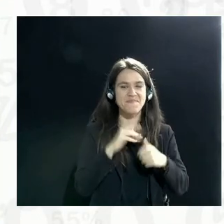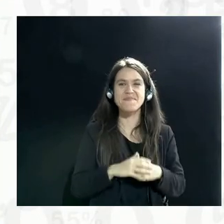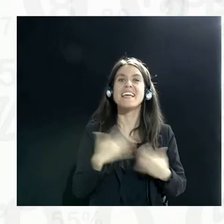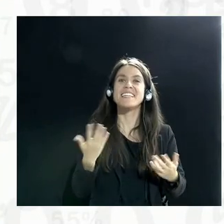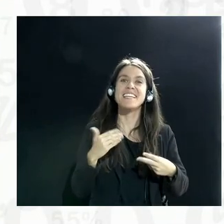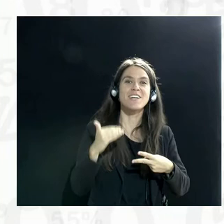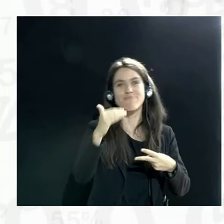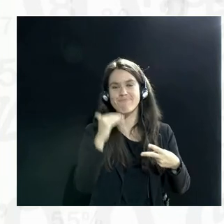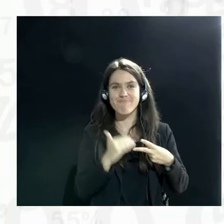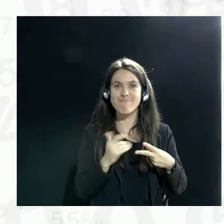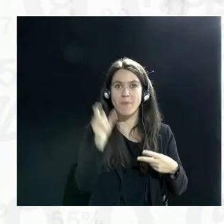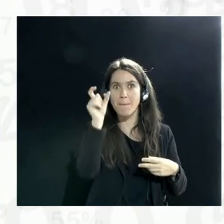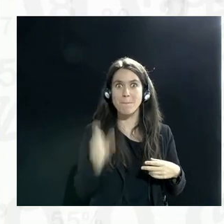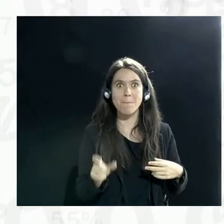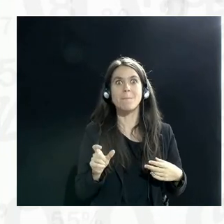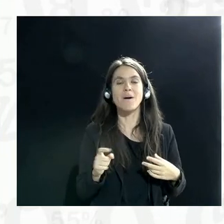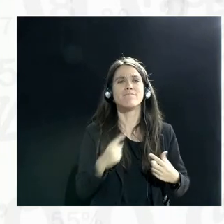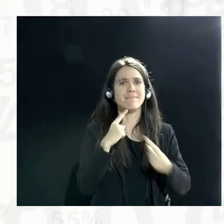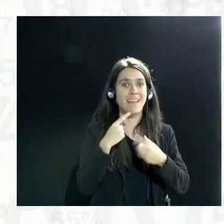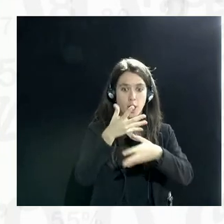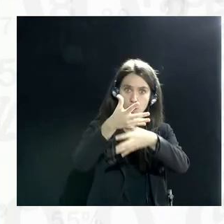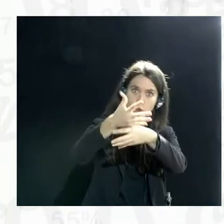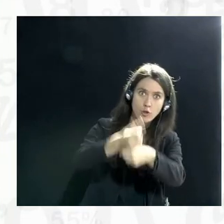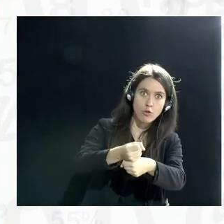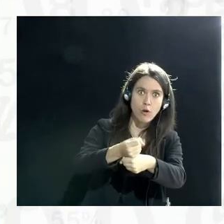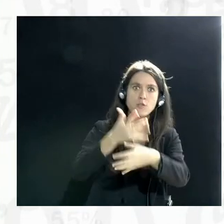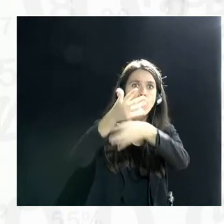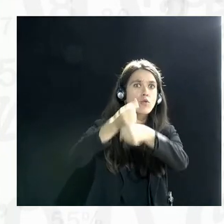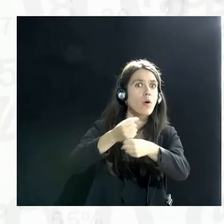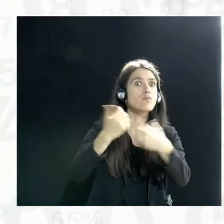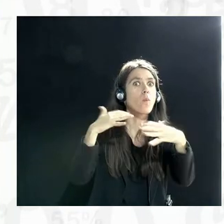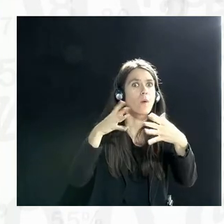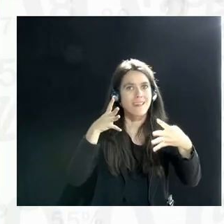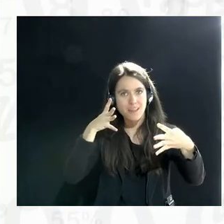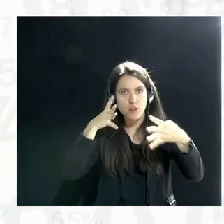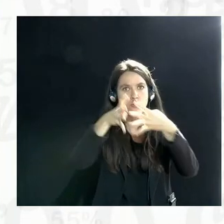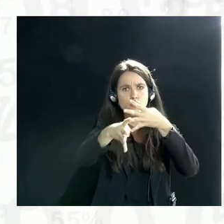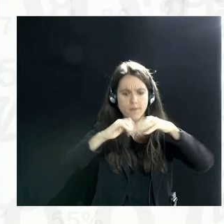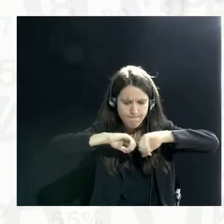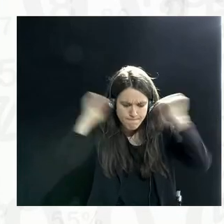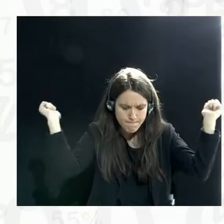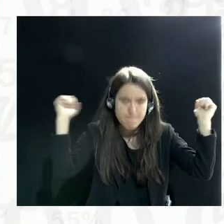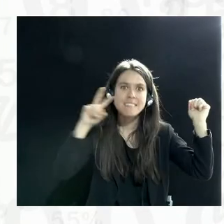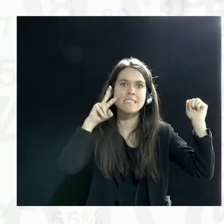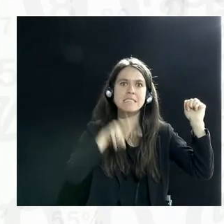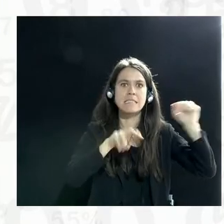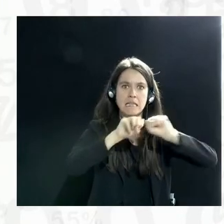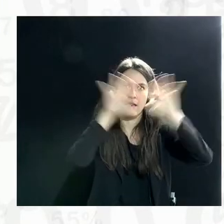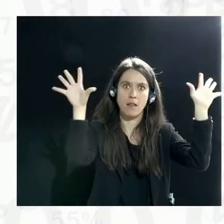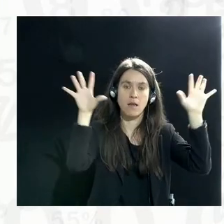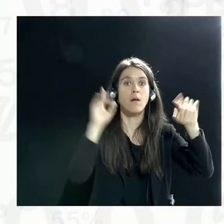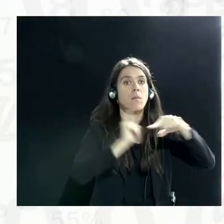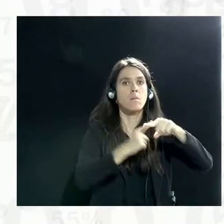another crucial component in building trust, and that's transparency. This goes hand-in-hand with accountability,